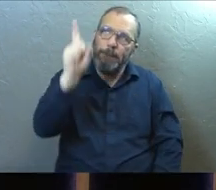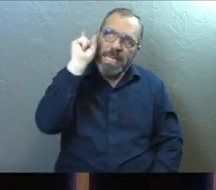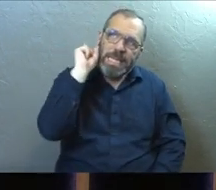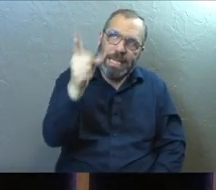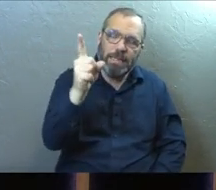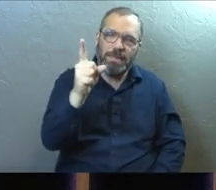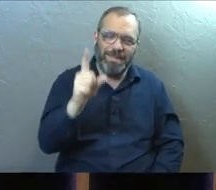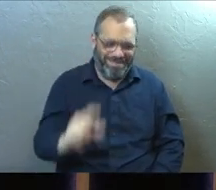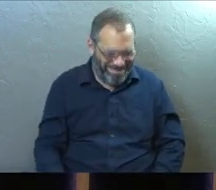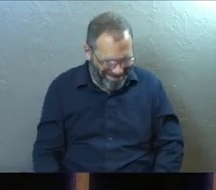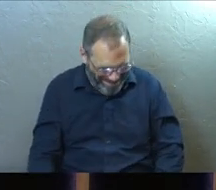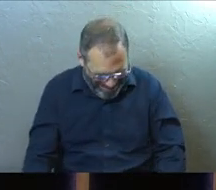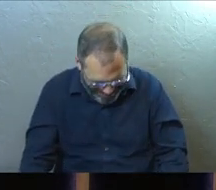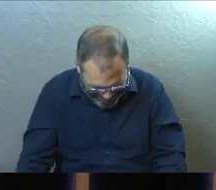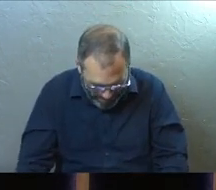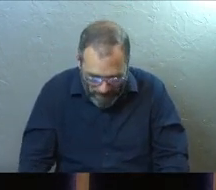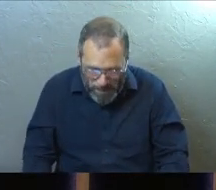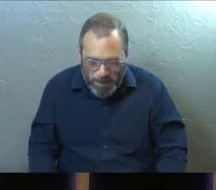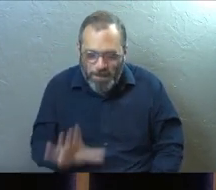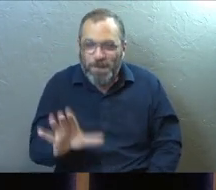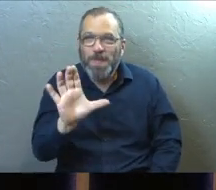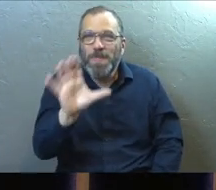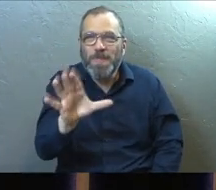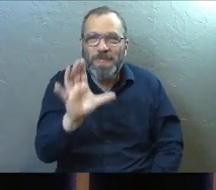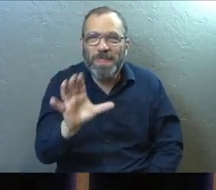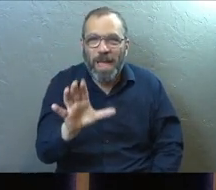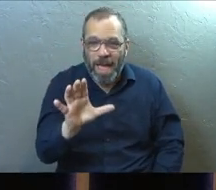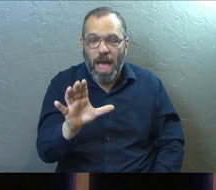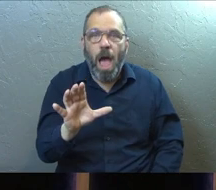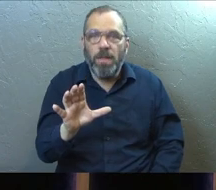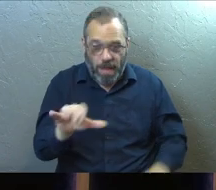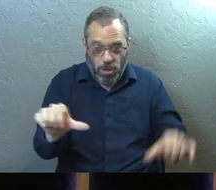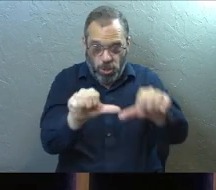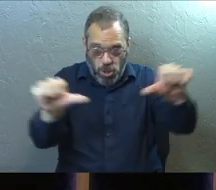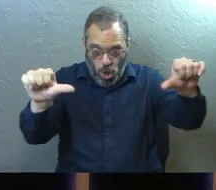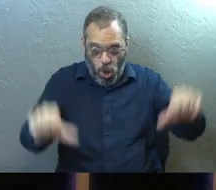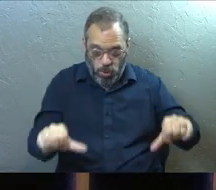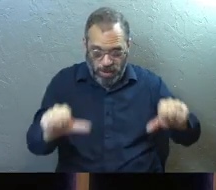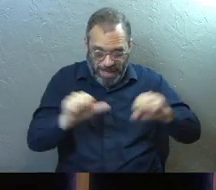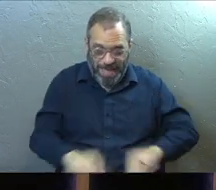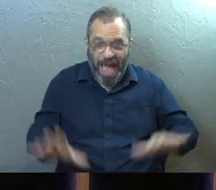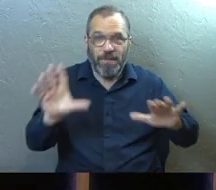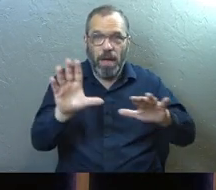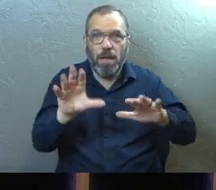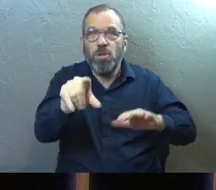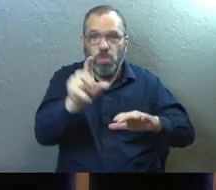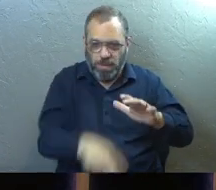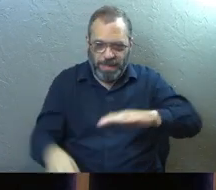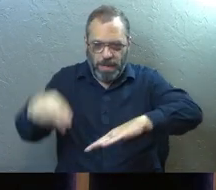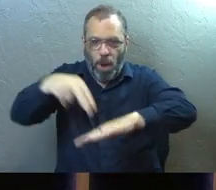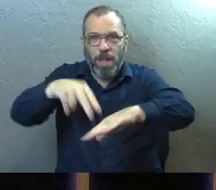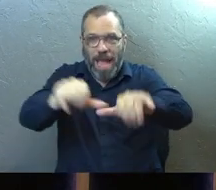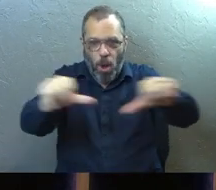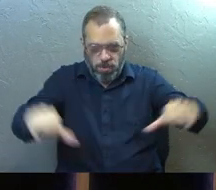And I love the imagery there. He's like, there's a sacrificial altar. It's time for you to get up on it.